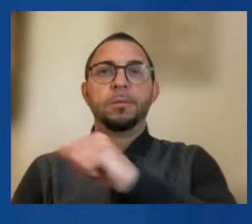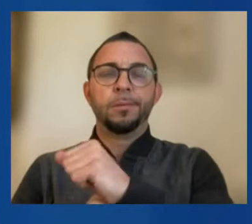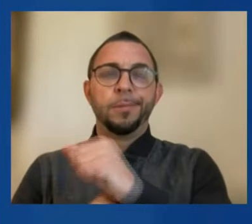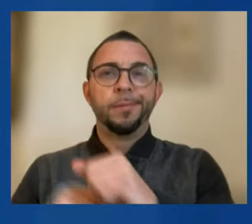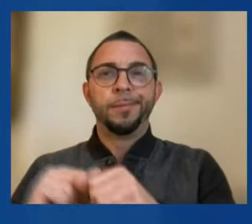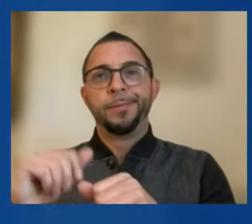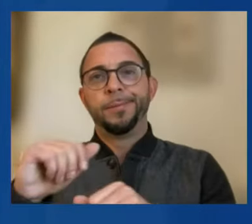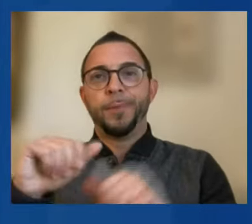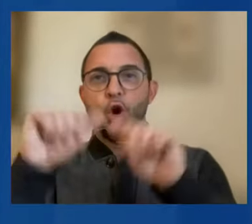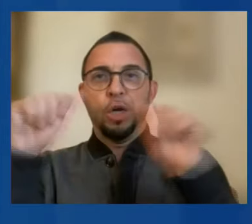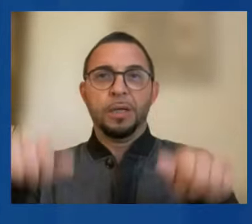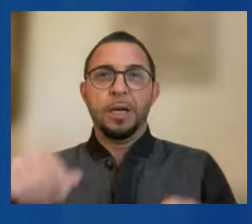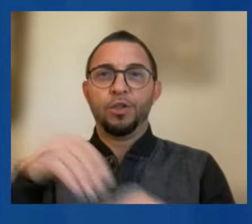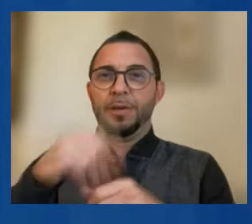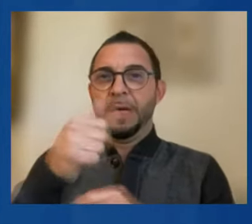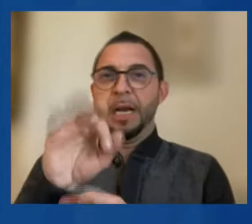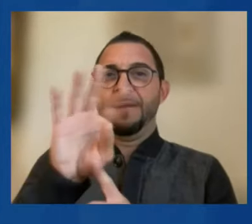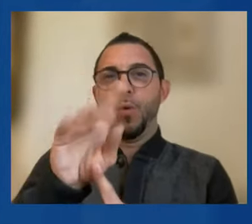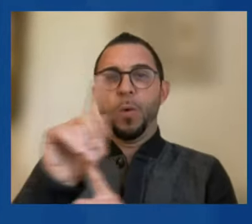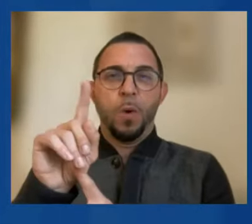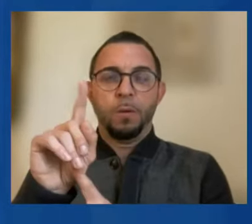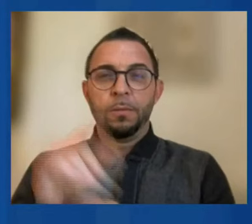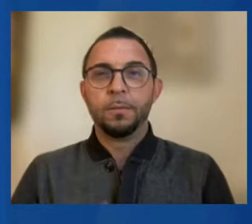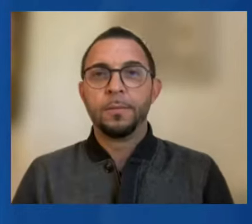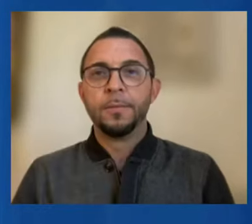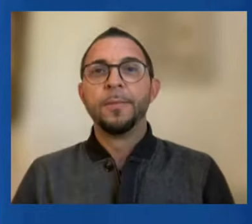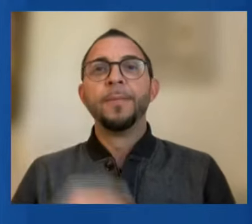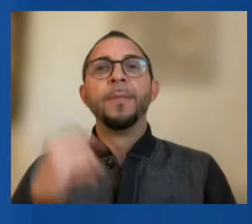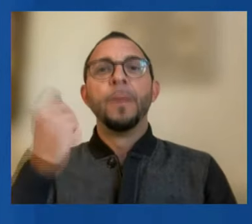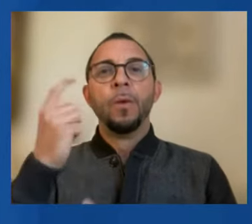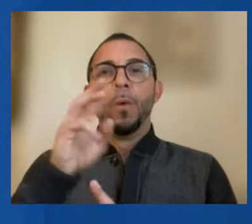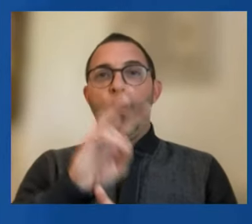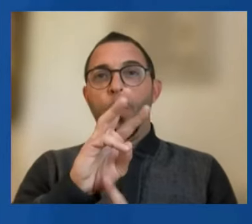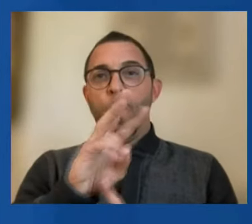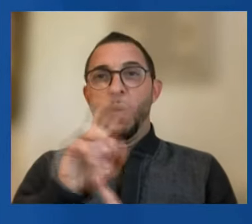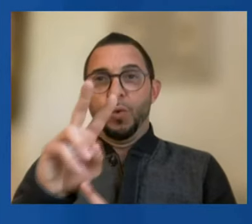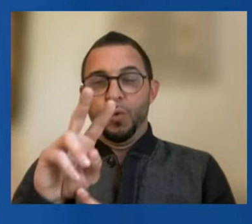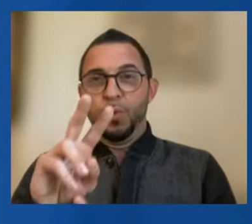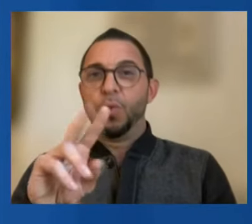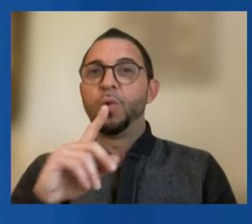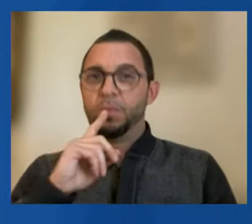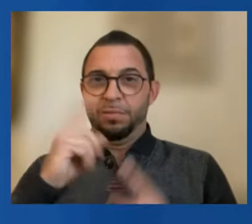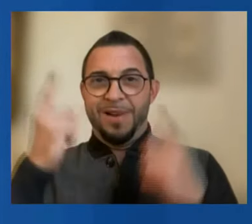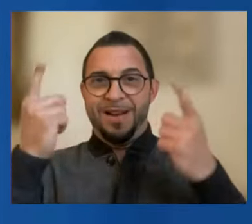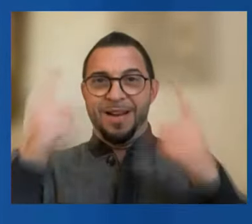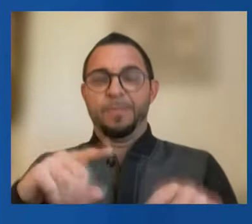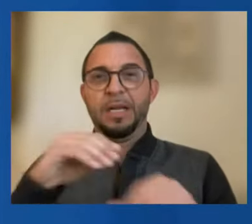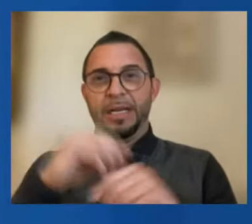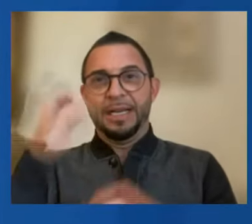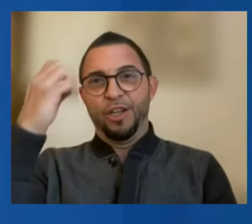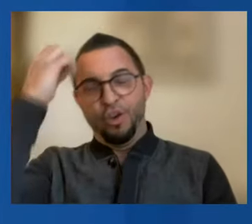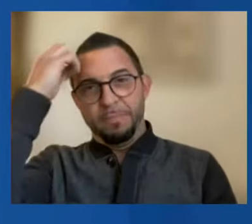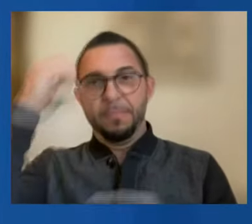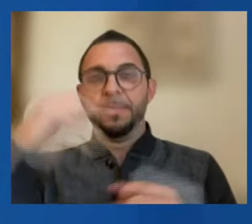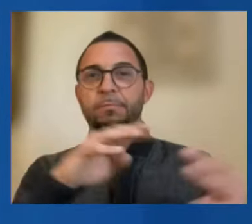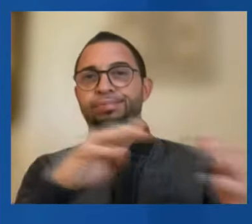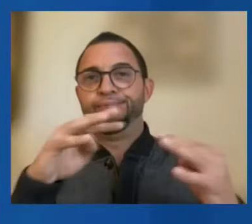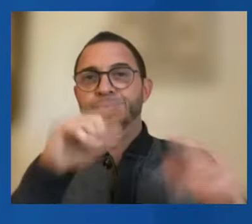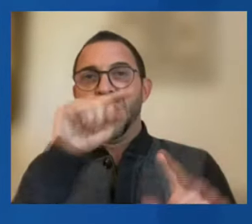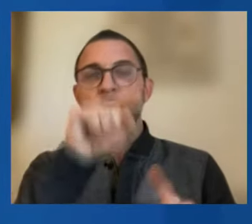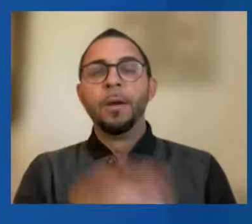1941, as World War II raged in Europe. Three years later,